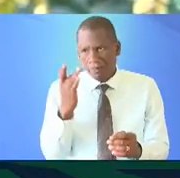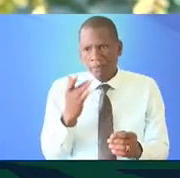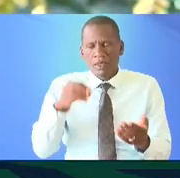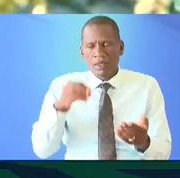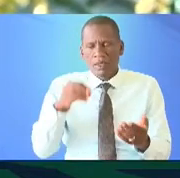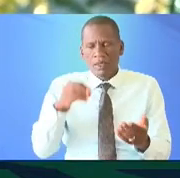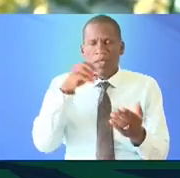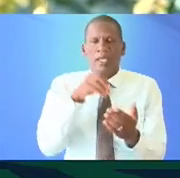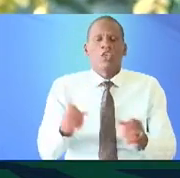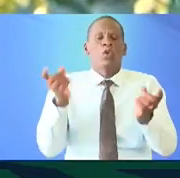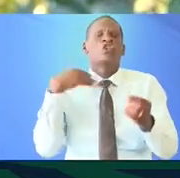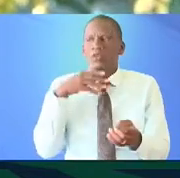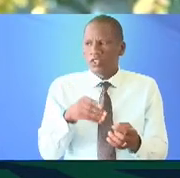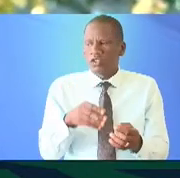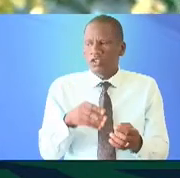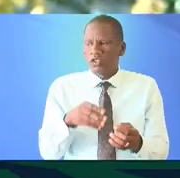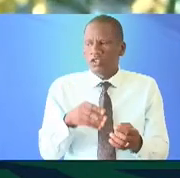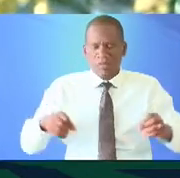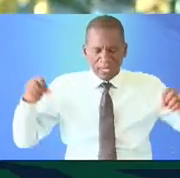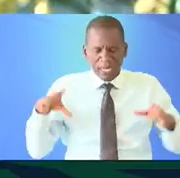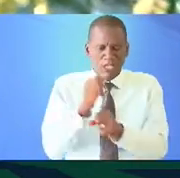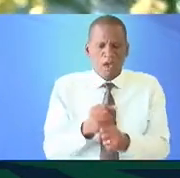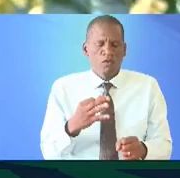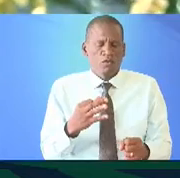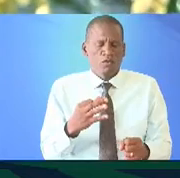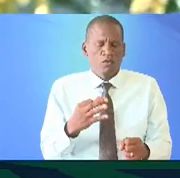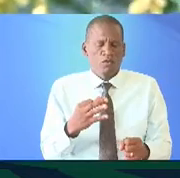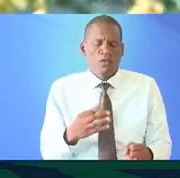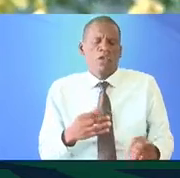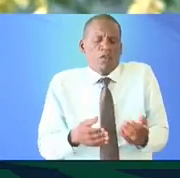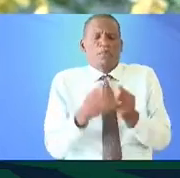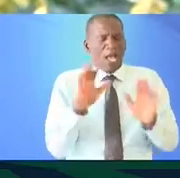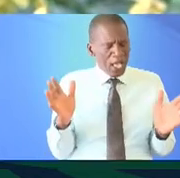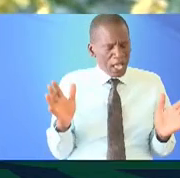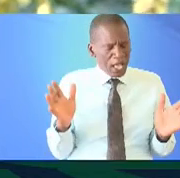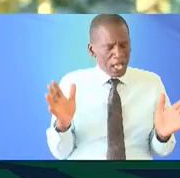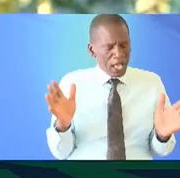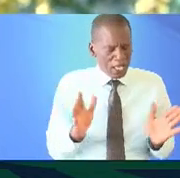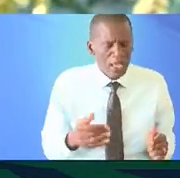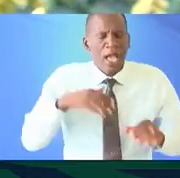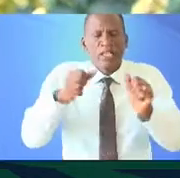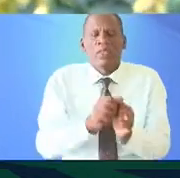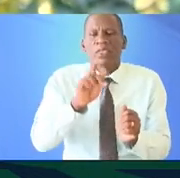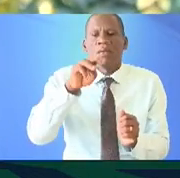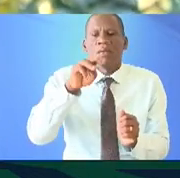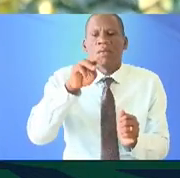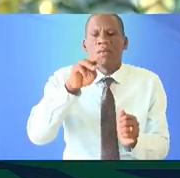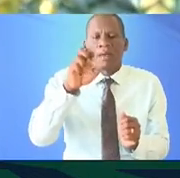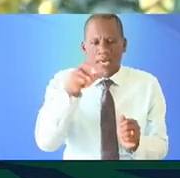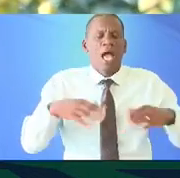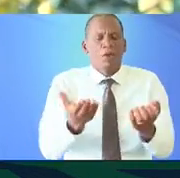again we do not want it to be purely a labor of love and I agree with Kemani Wawangiro